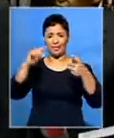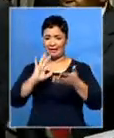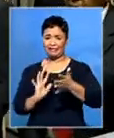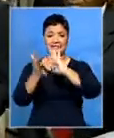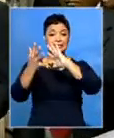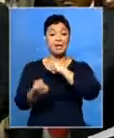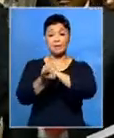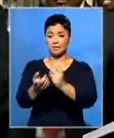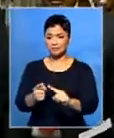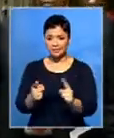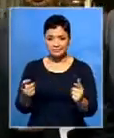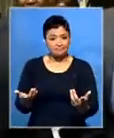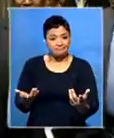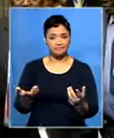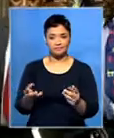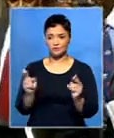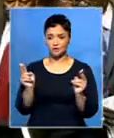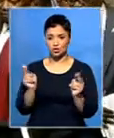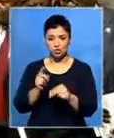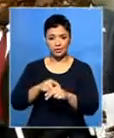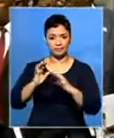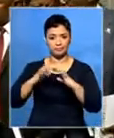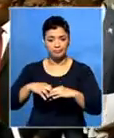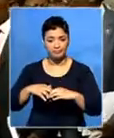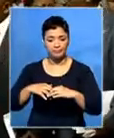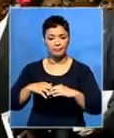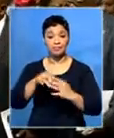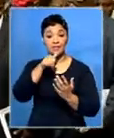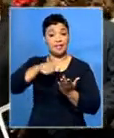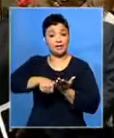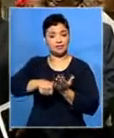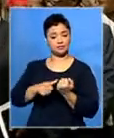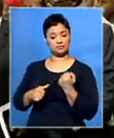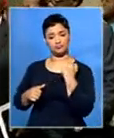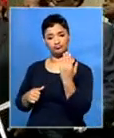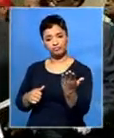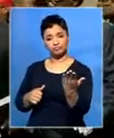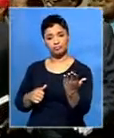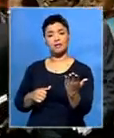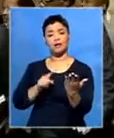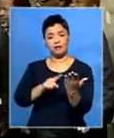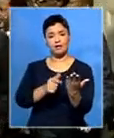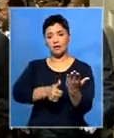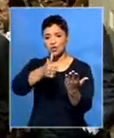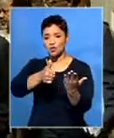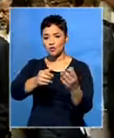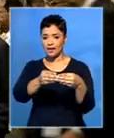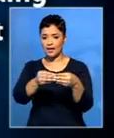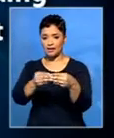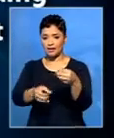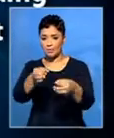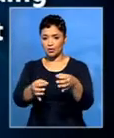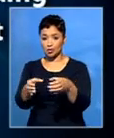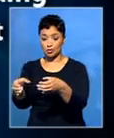But it seems it was short-lived. In a letter to party leaders, Deputy President Ramaphosa says,